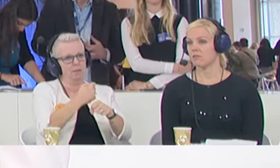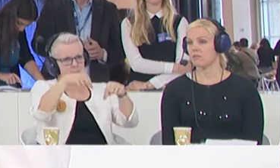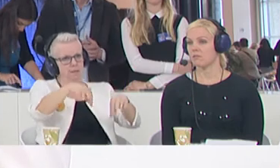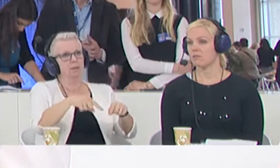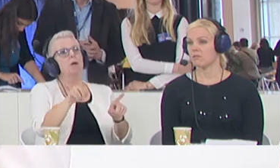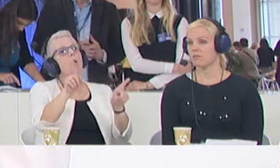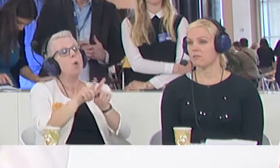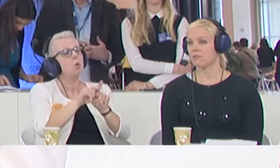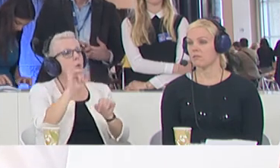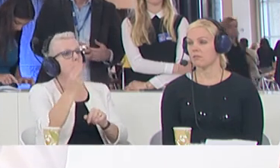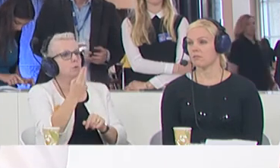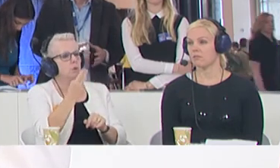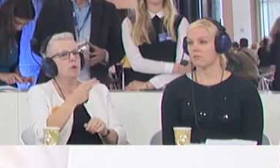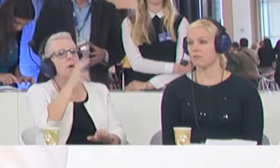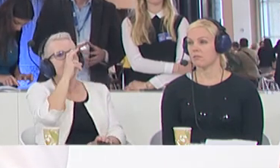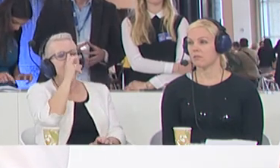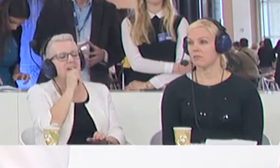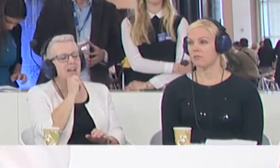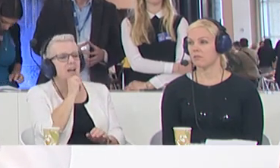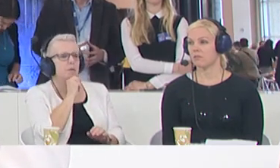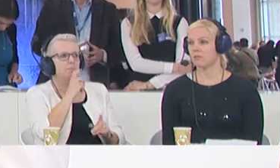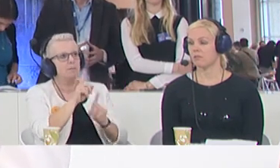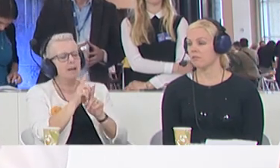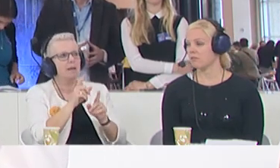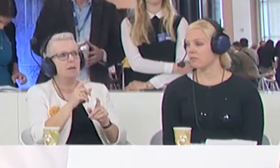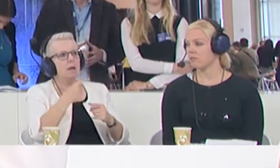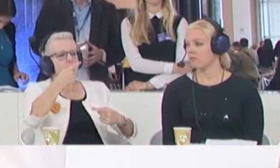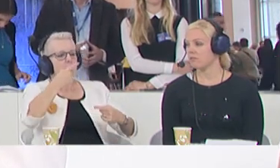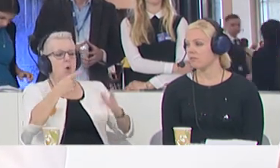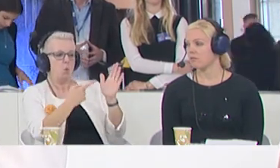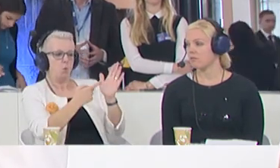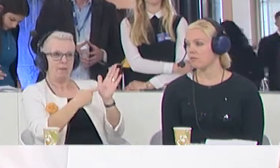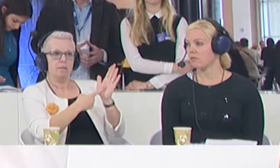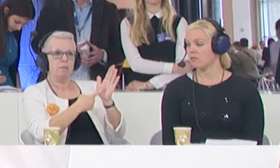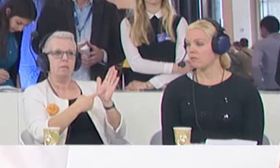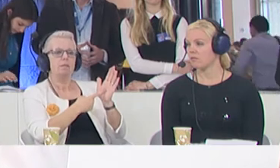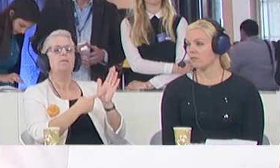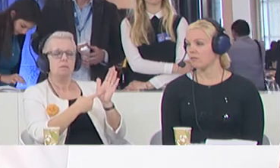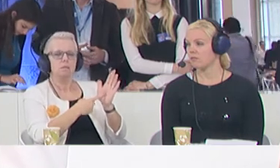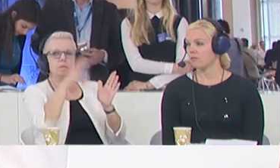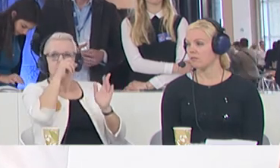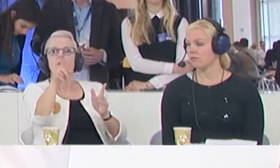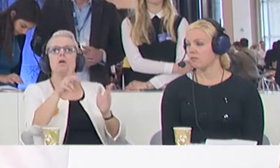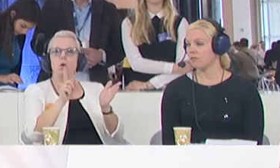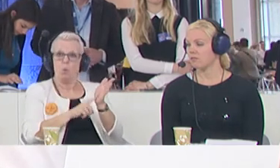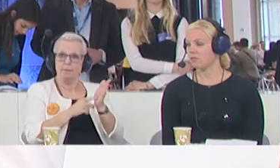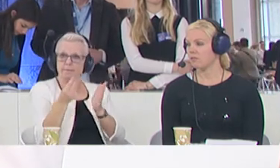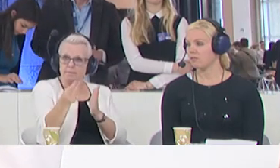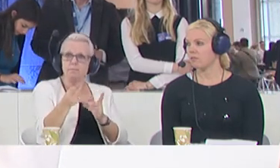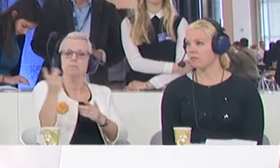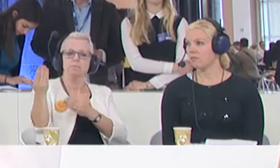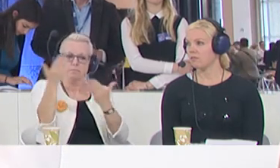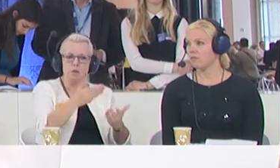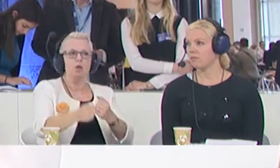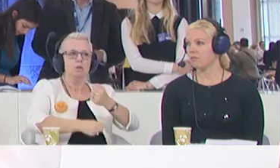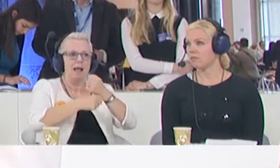this, what you need is a comprehensive policy that allows people to get here legally, that supports them upon arrival and for